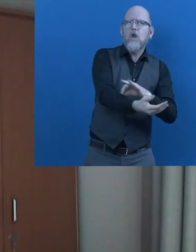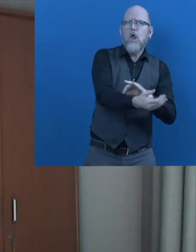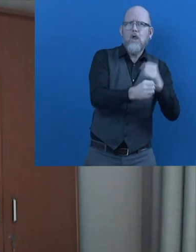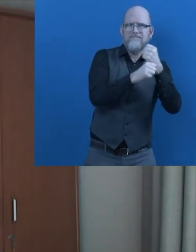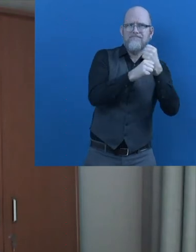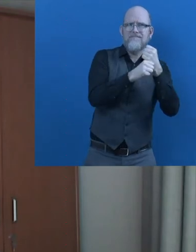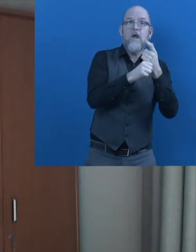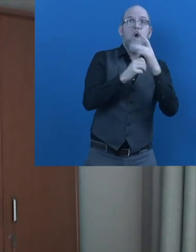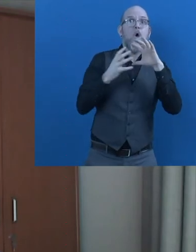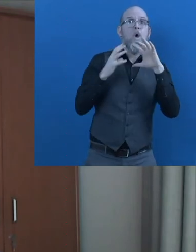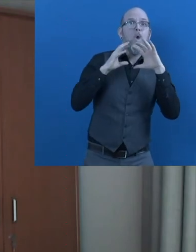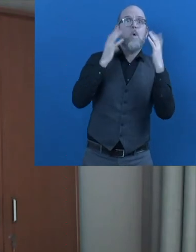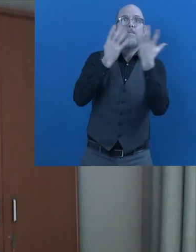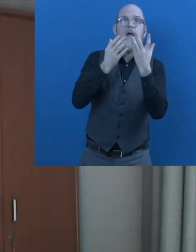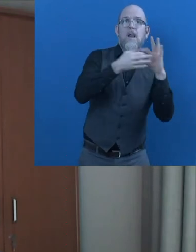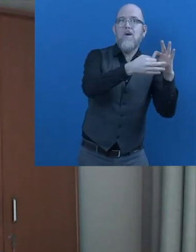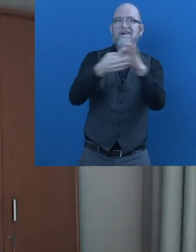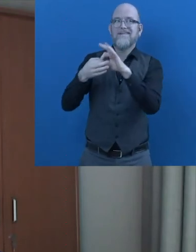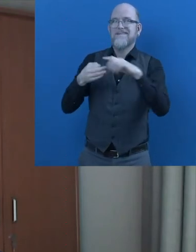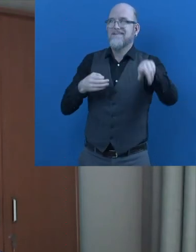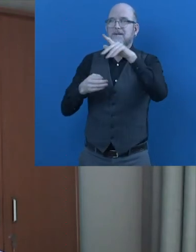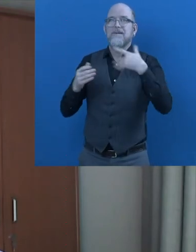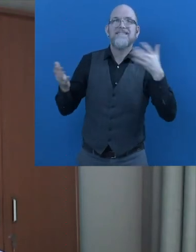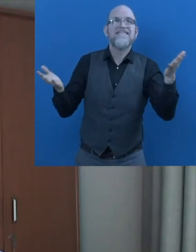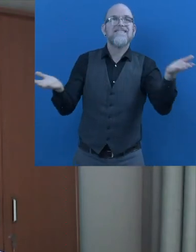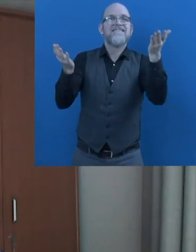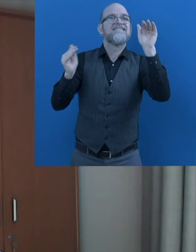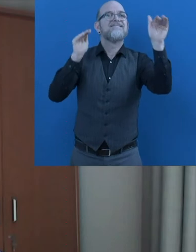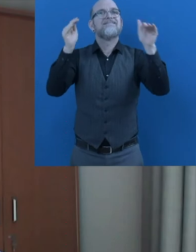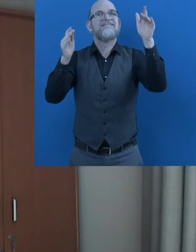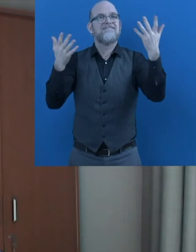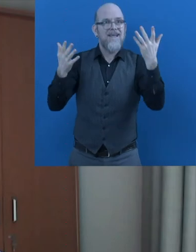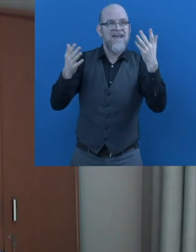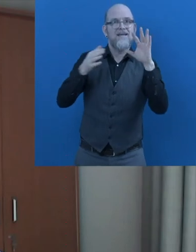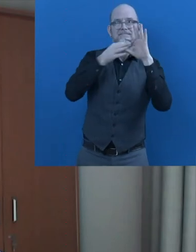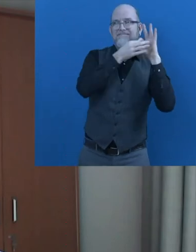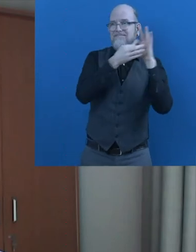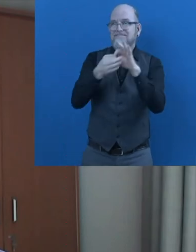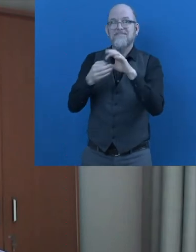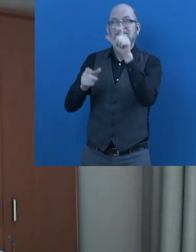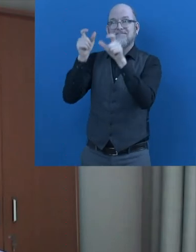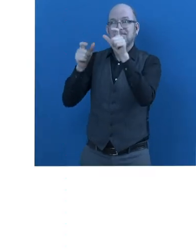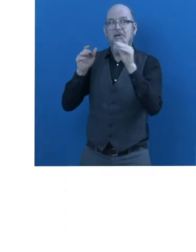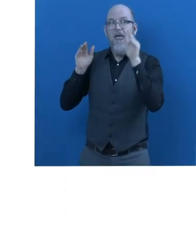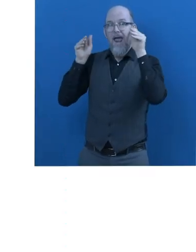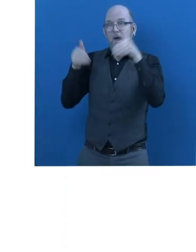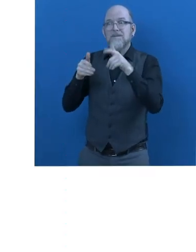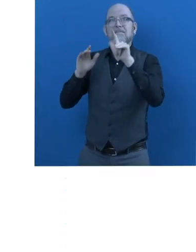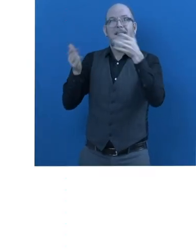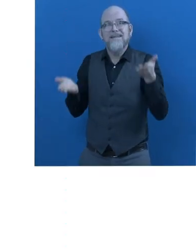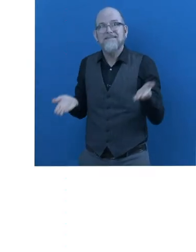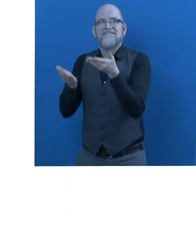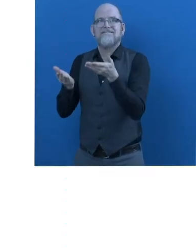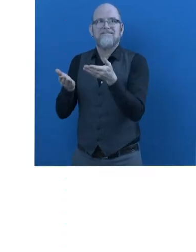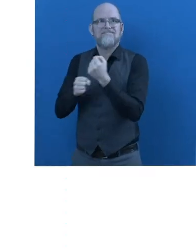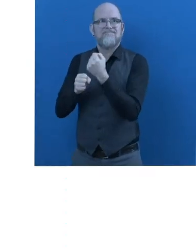organization focusing on employment of people on the spectrum. How did